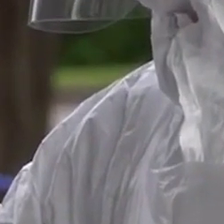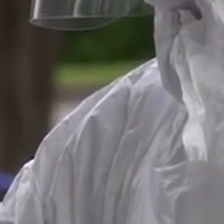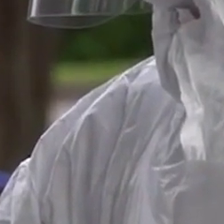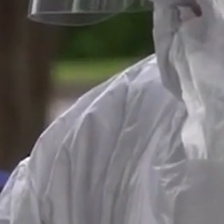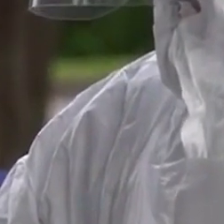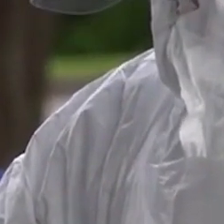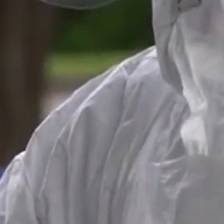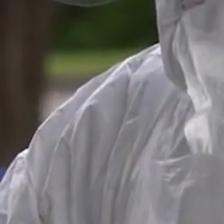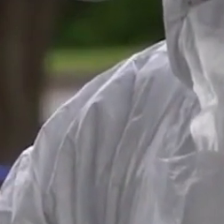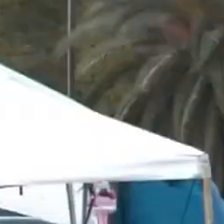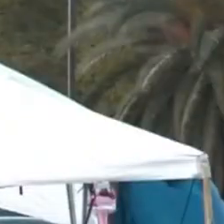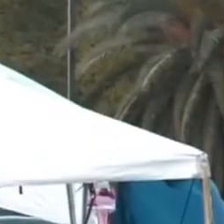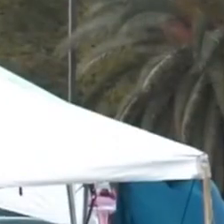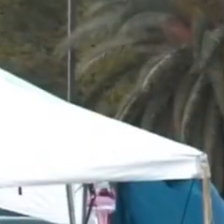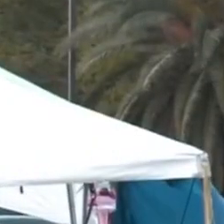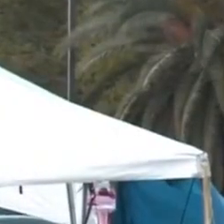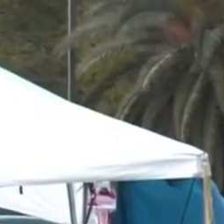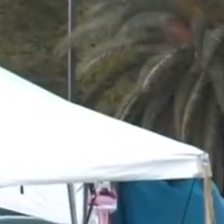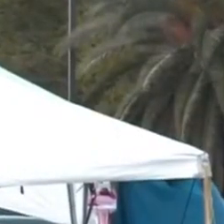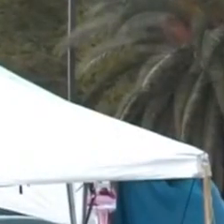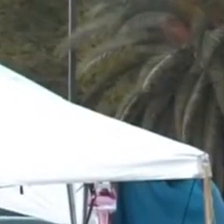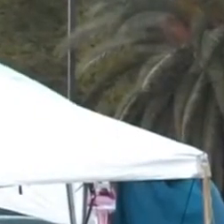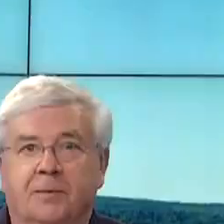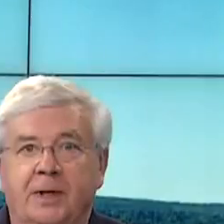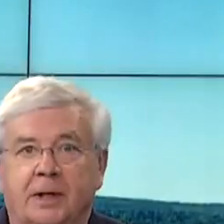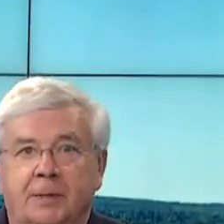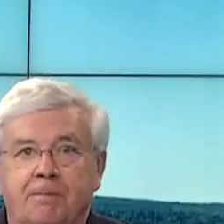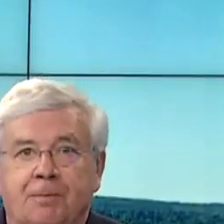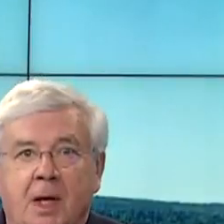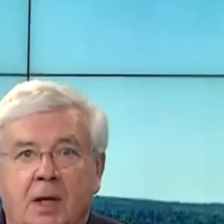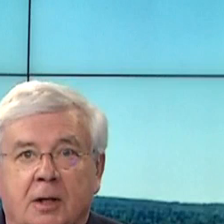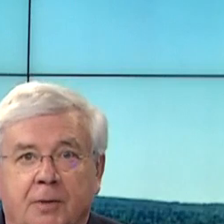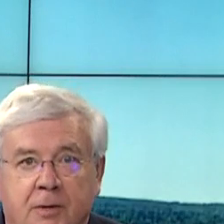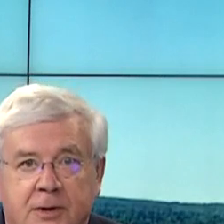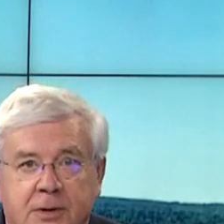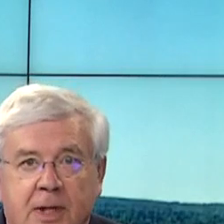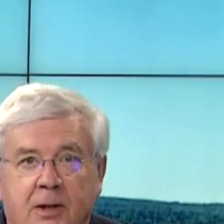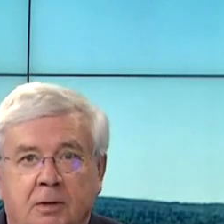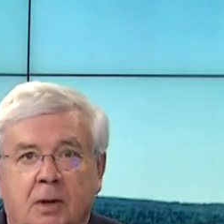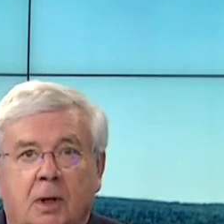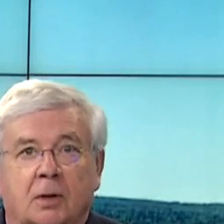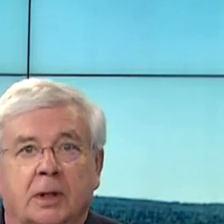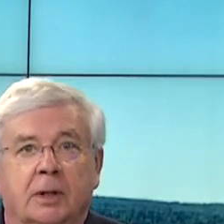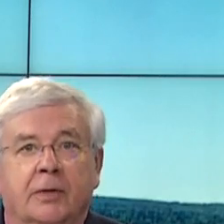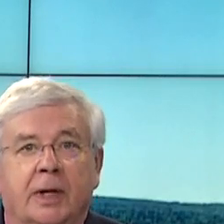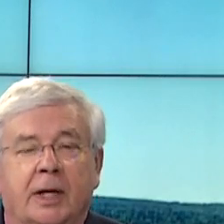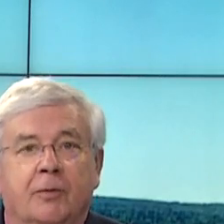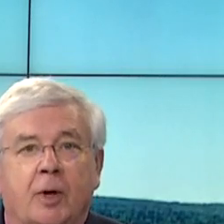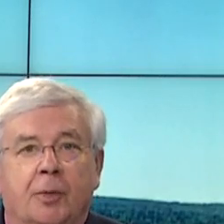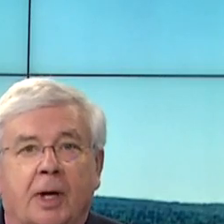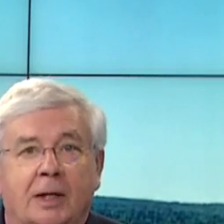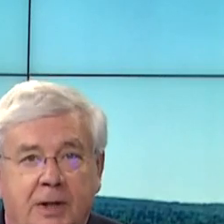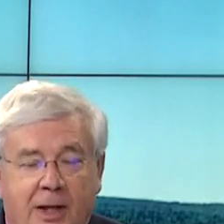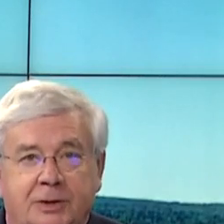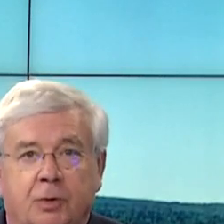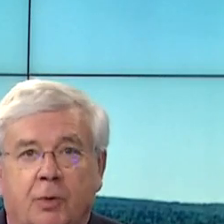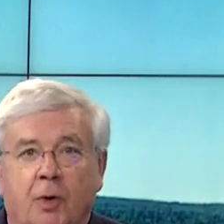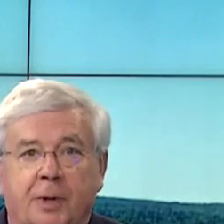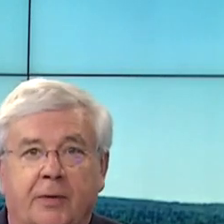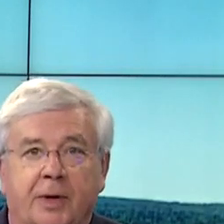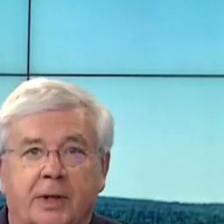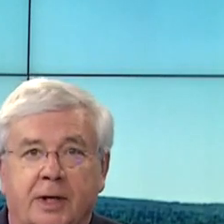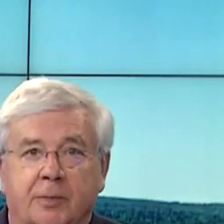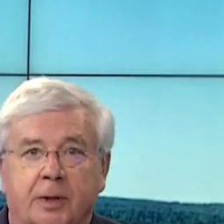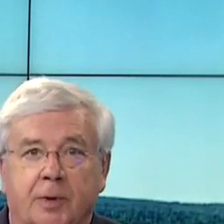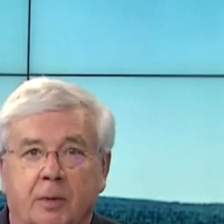How the governor is planning to move forward. You get the feeling, the focus is now on the eyes toward